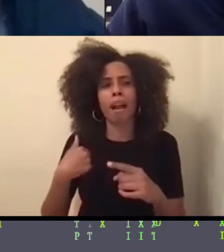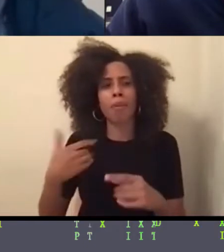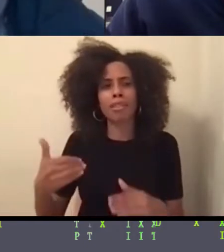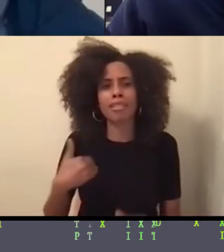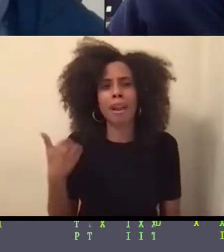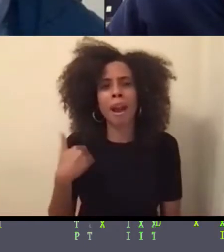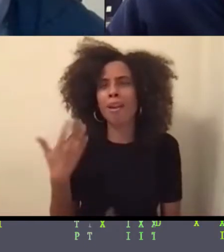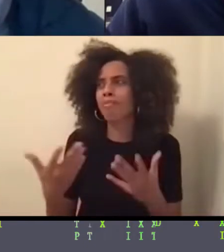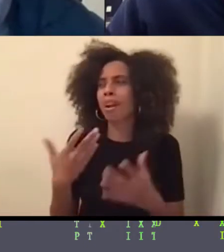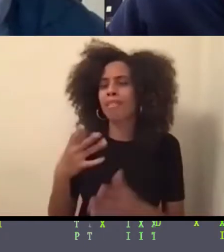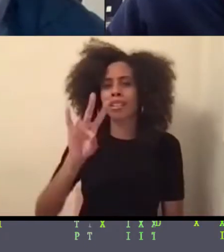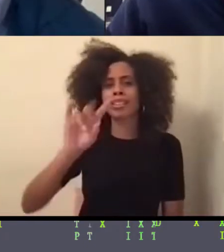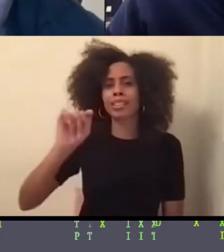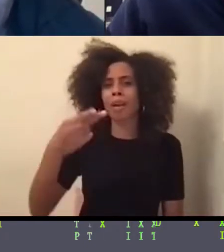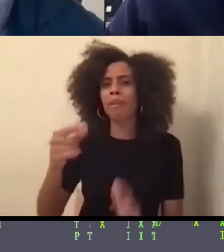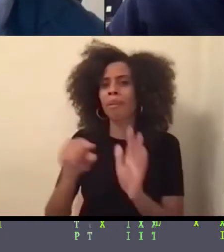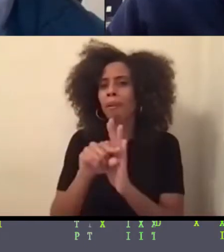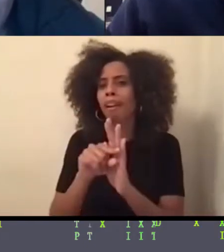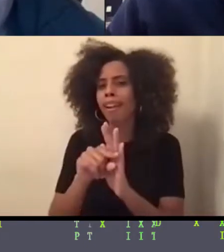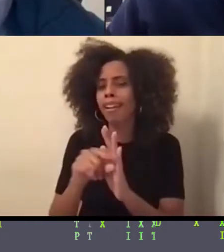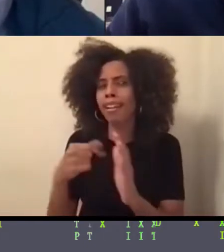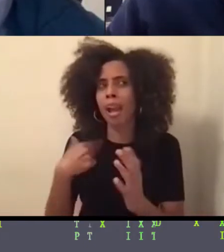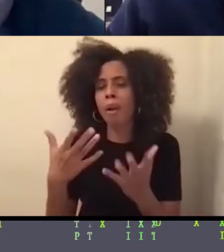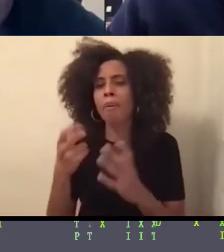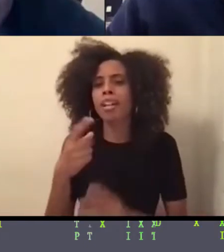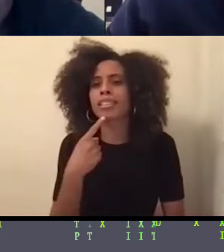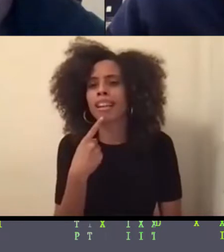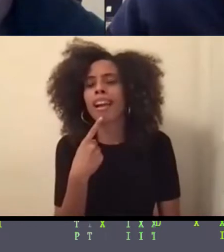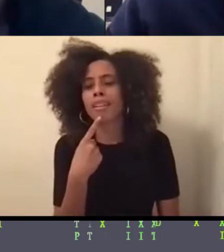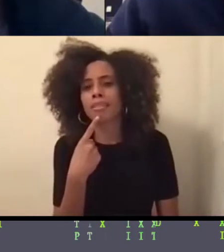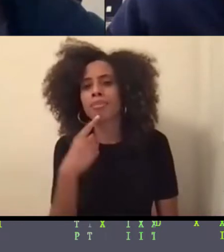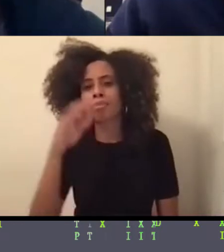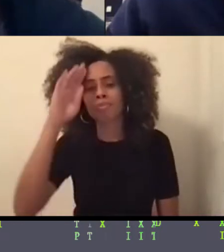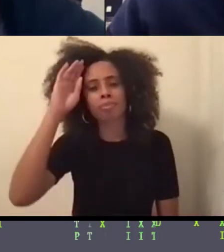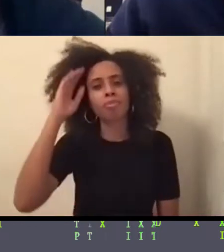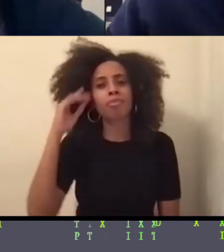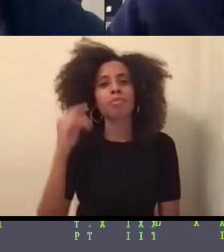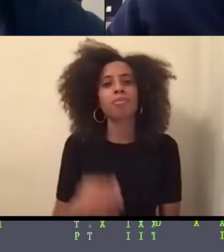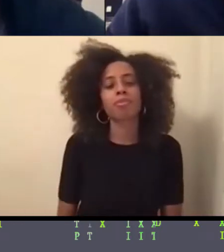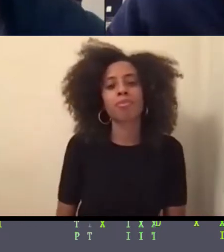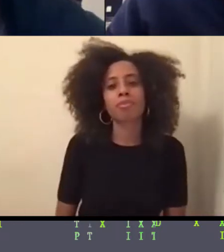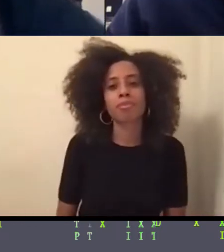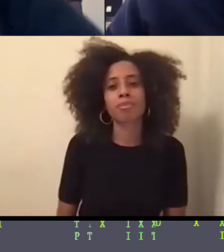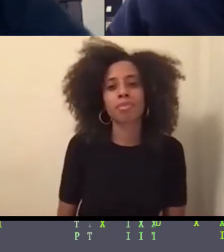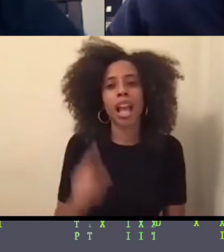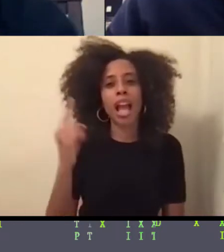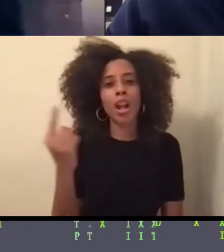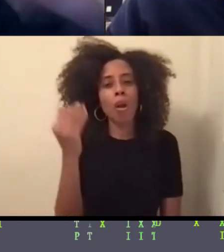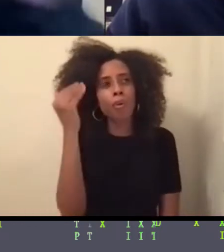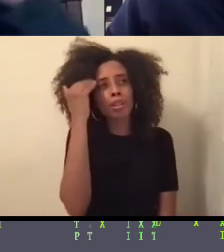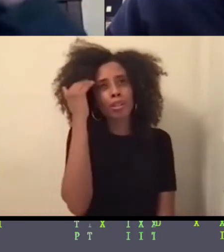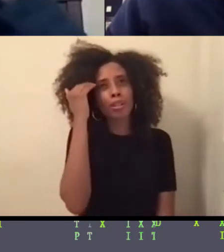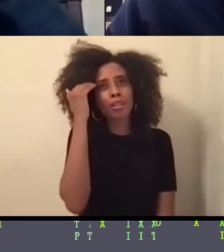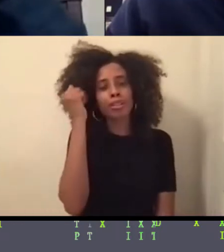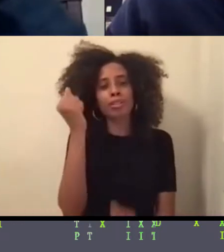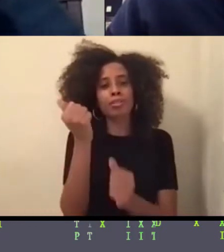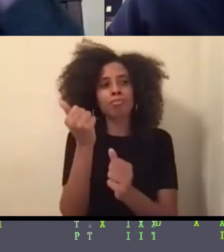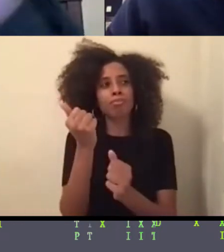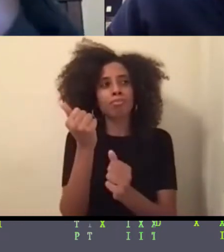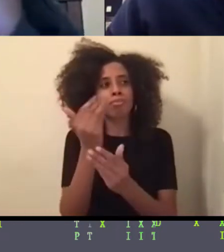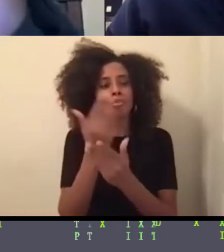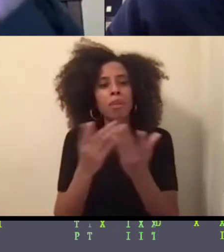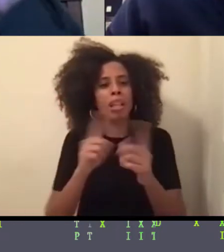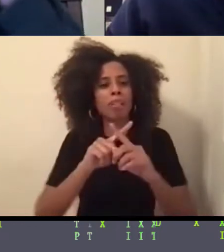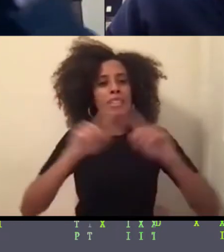seventh grade, I want to say. And essentially, like, I had always known that something was, like, different about me, right?